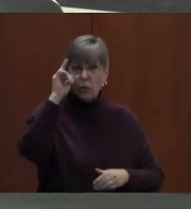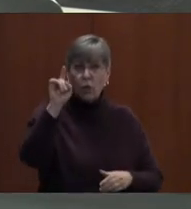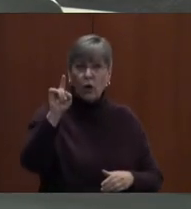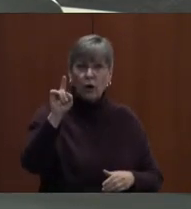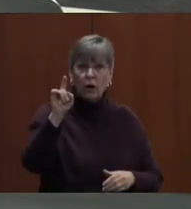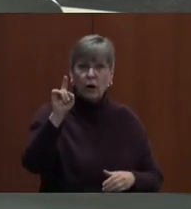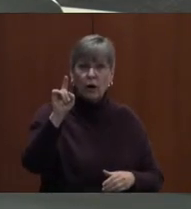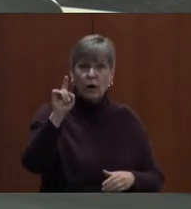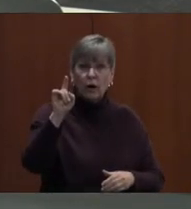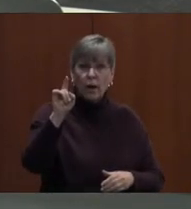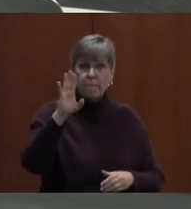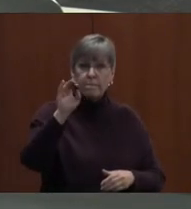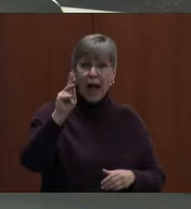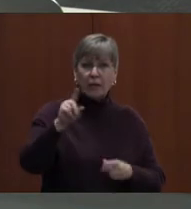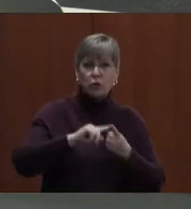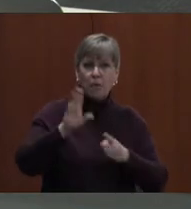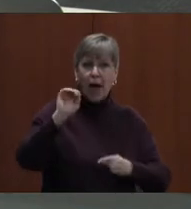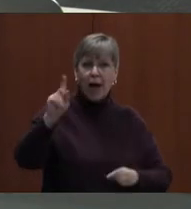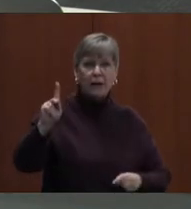just roll back to that.